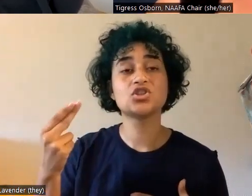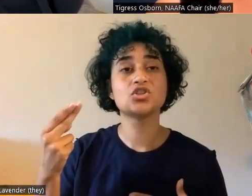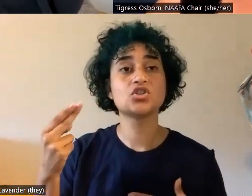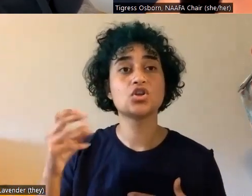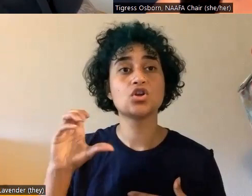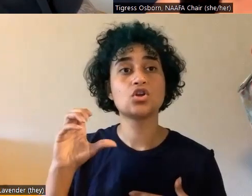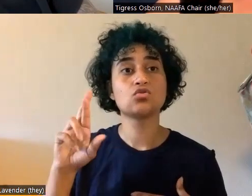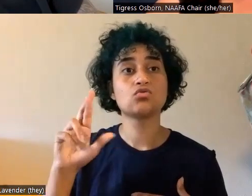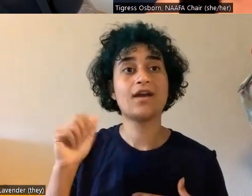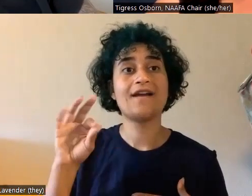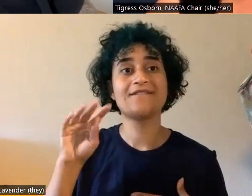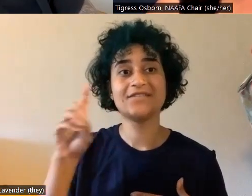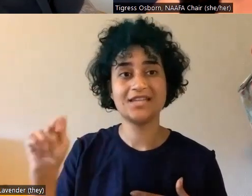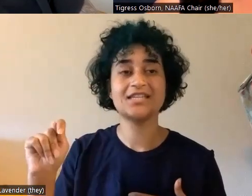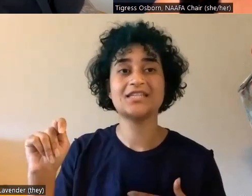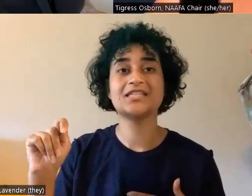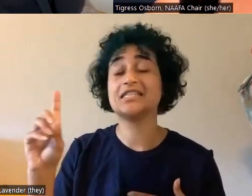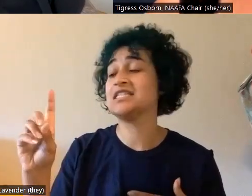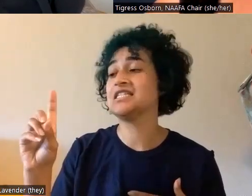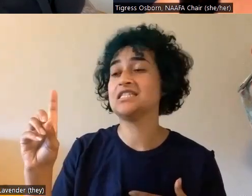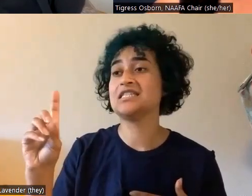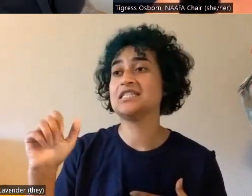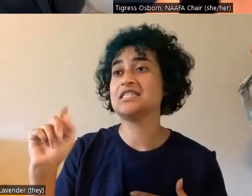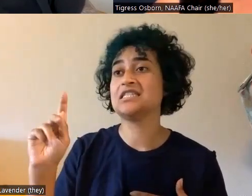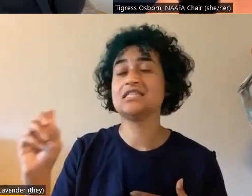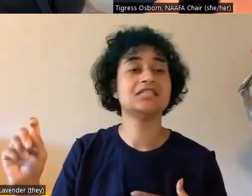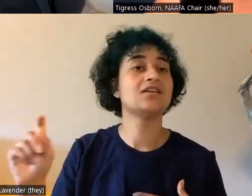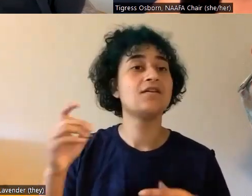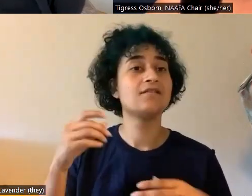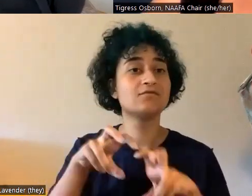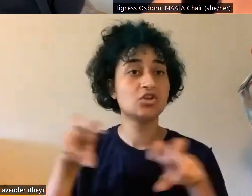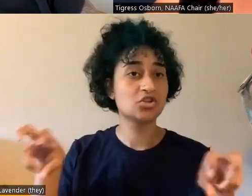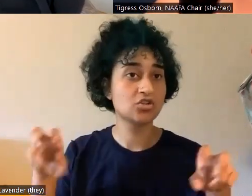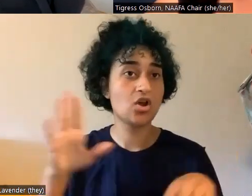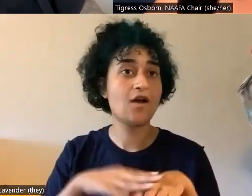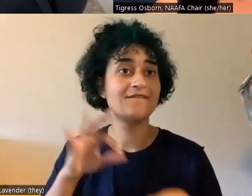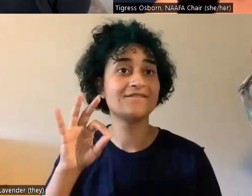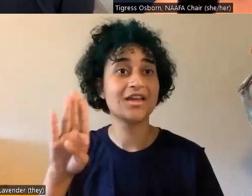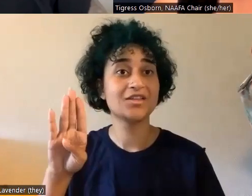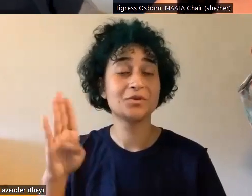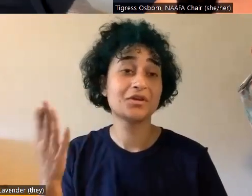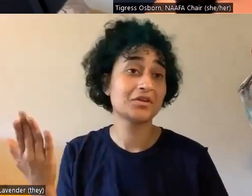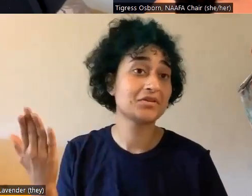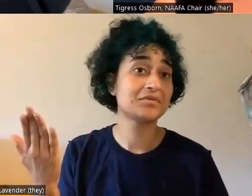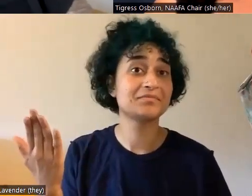That's literally the name Amish crafted furniture. Um, although I suppose any Amish crafted furniture